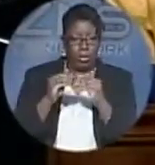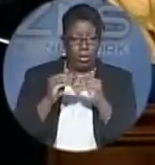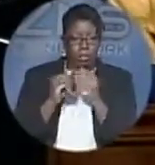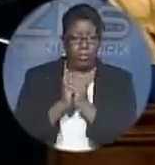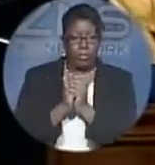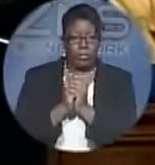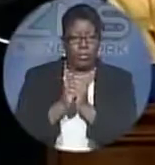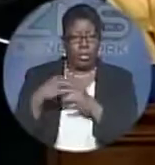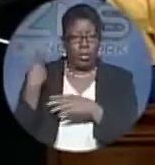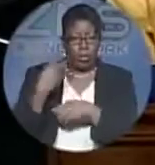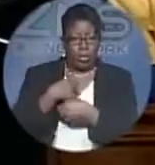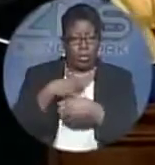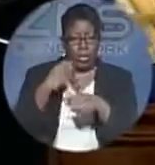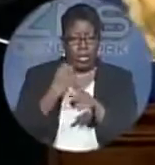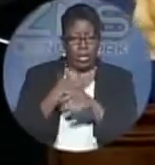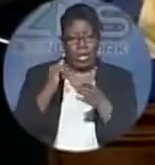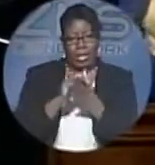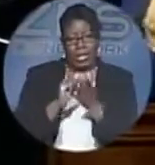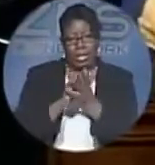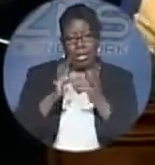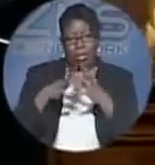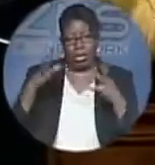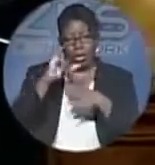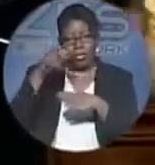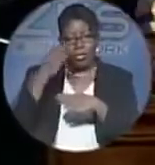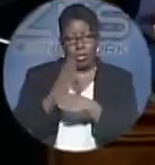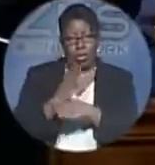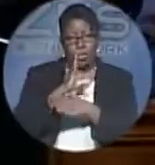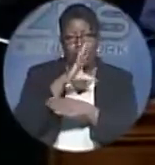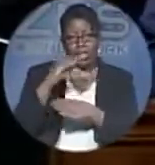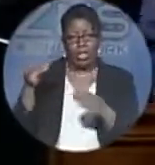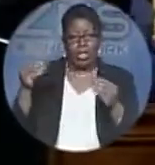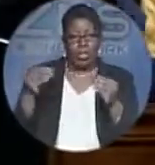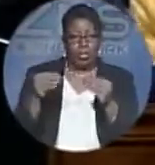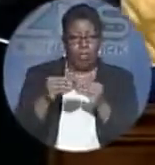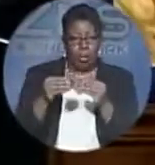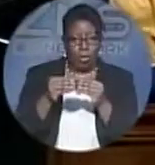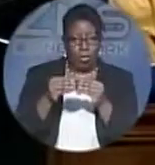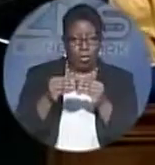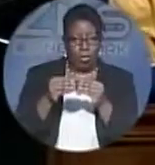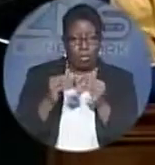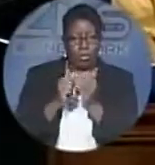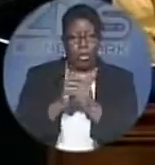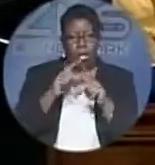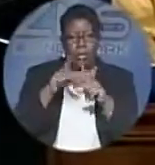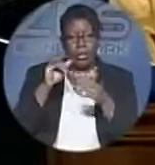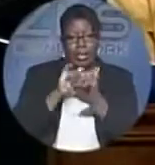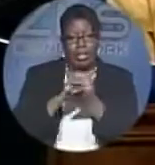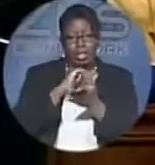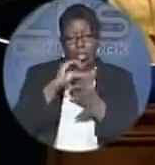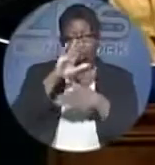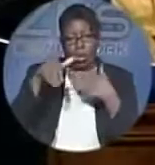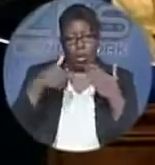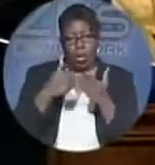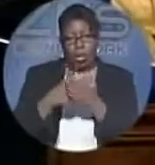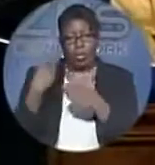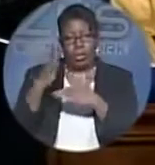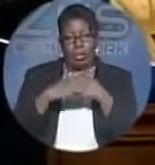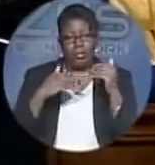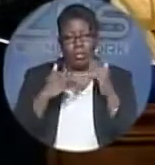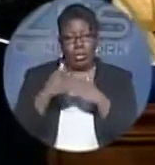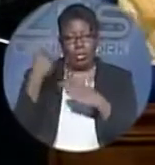We created that many jobs and more. But that's not all. We built